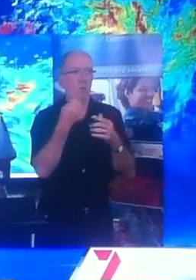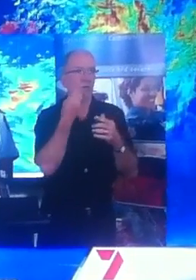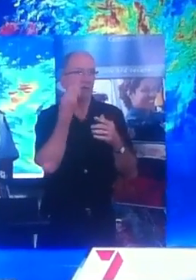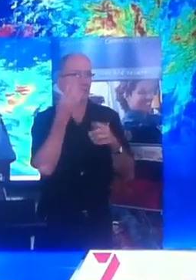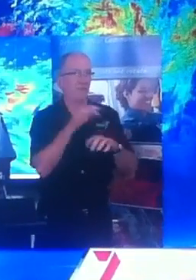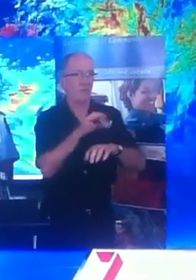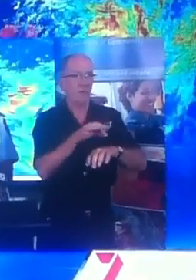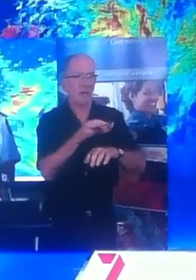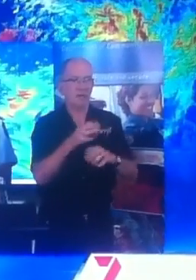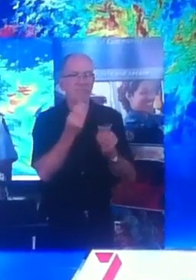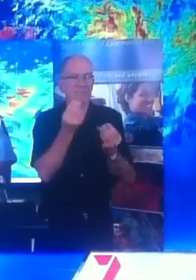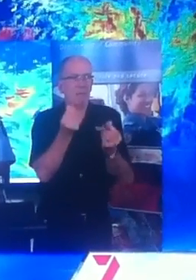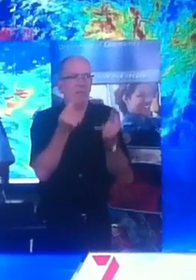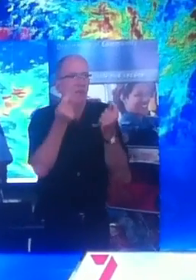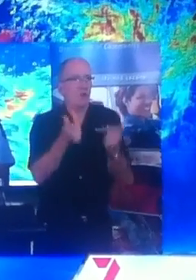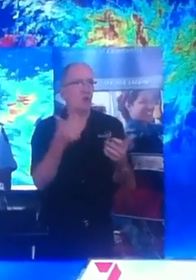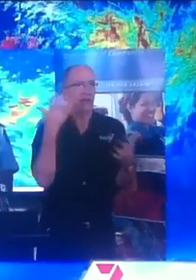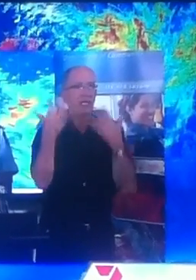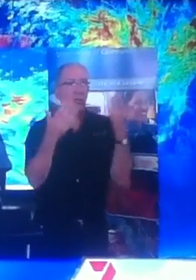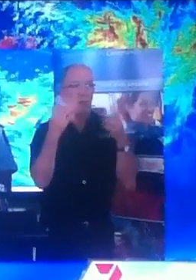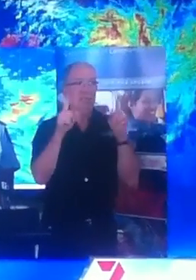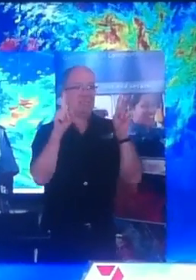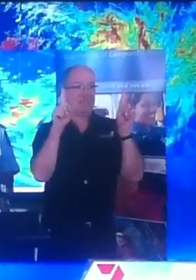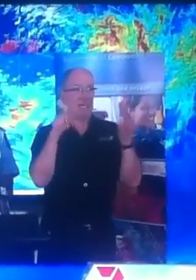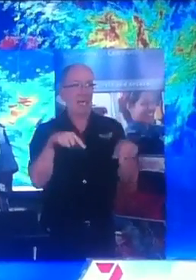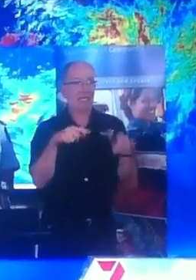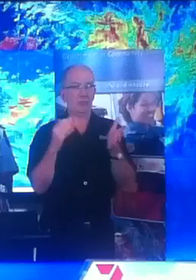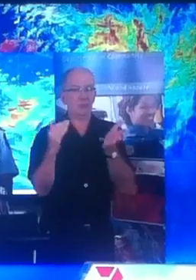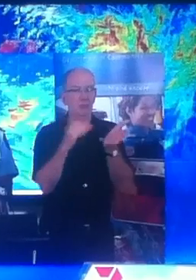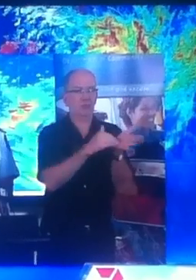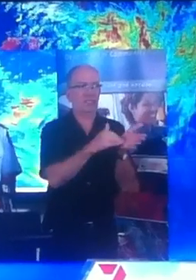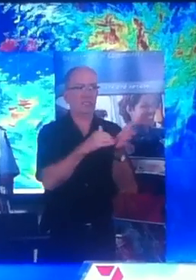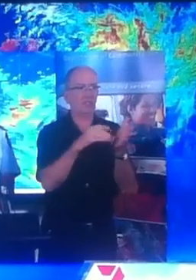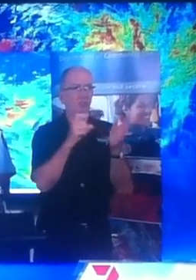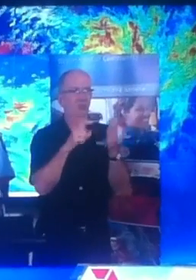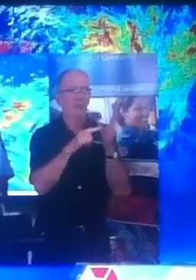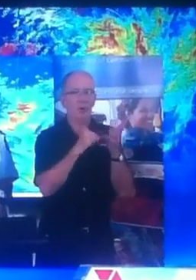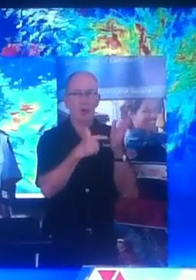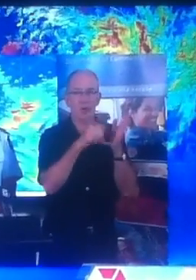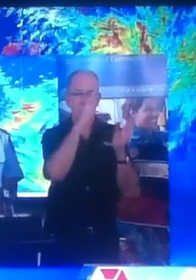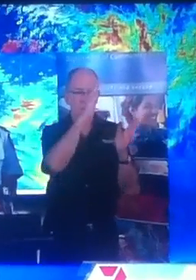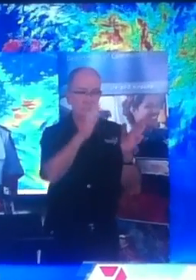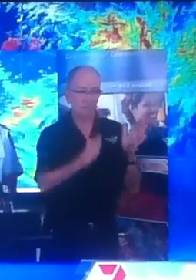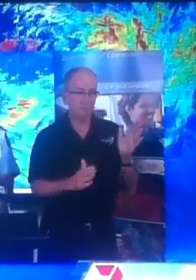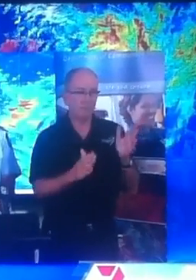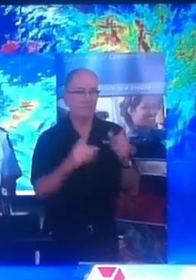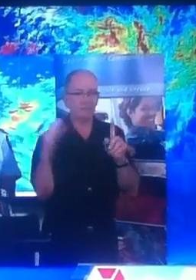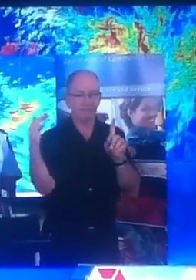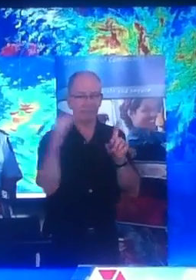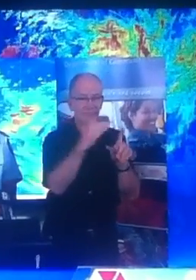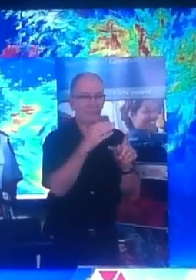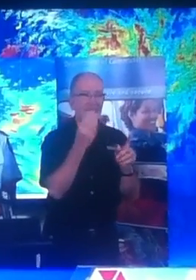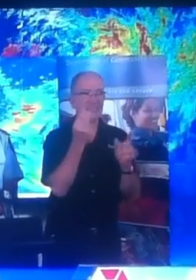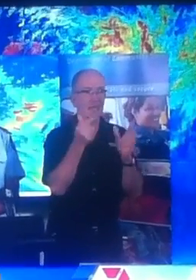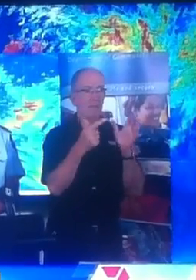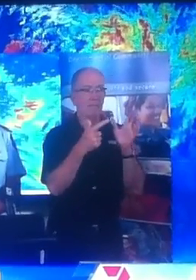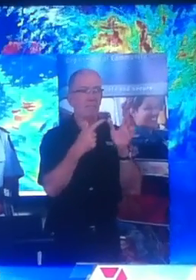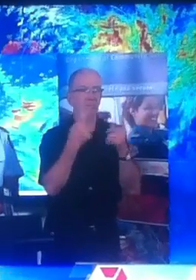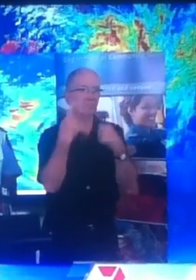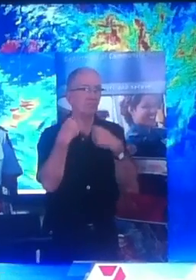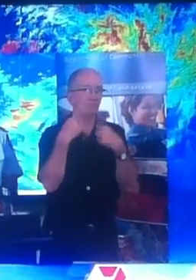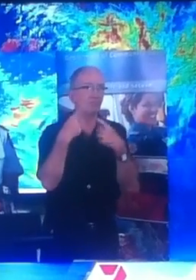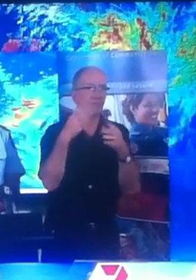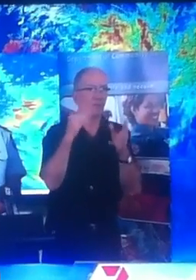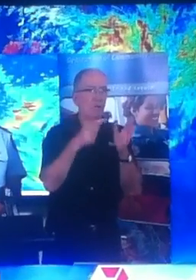early winds from this cyclone are starting to reach the coast and we have some reports out of air of winds